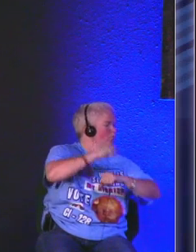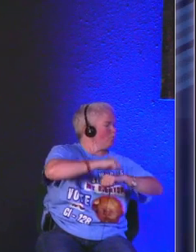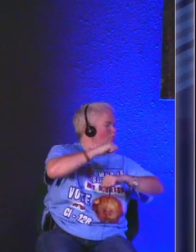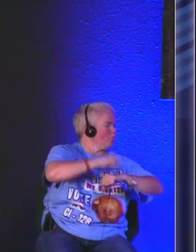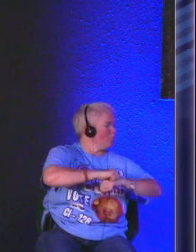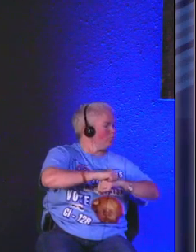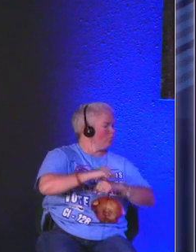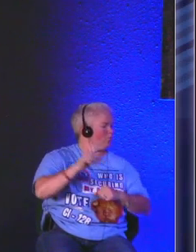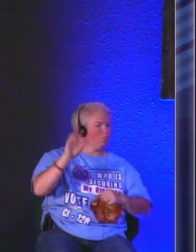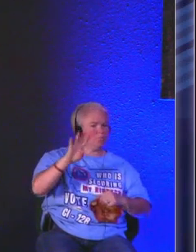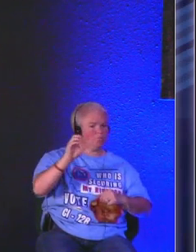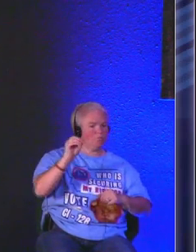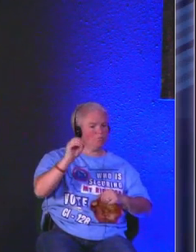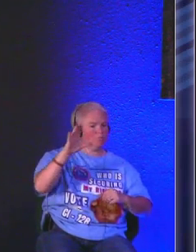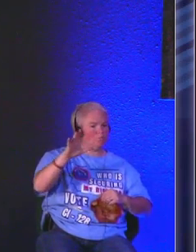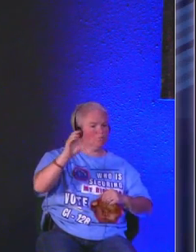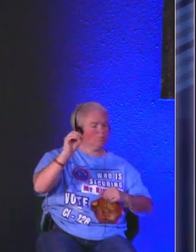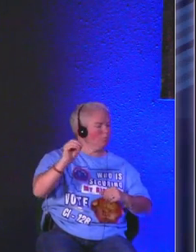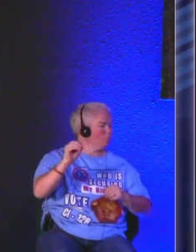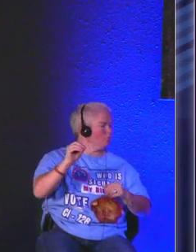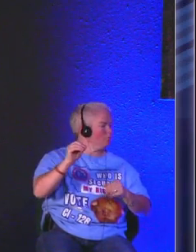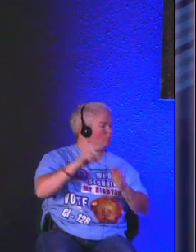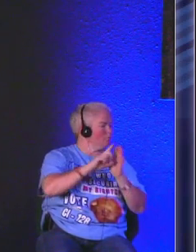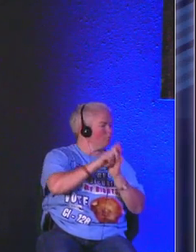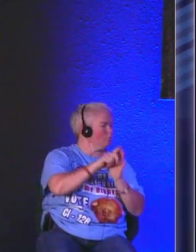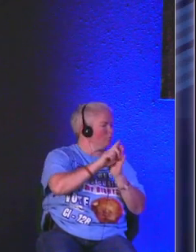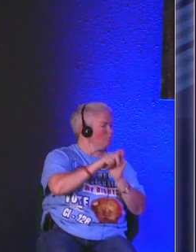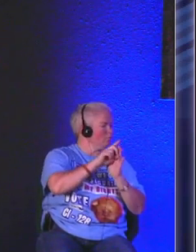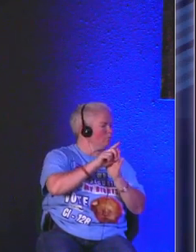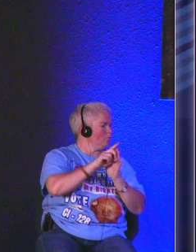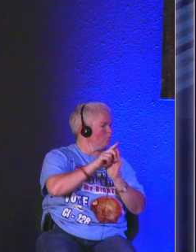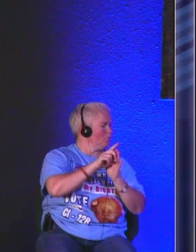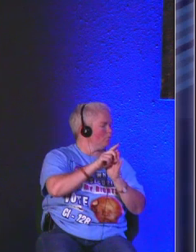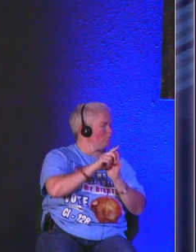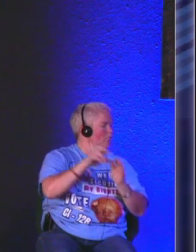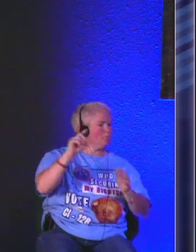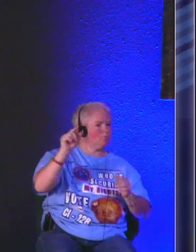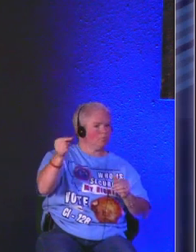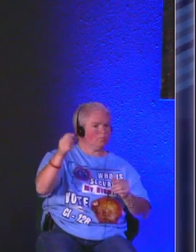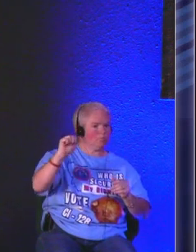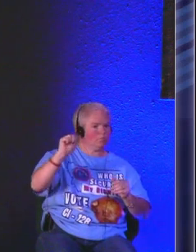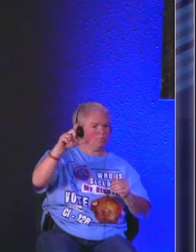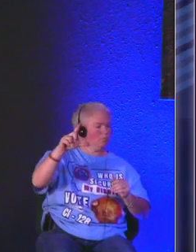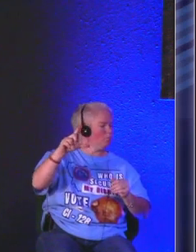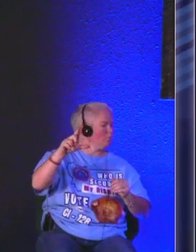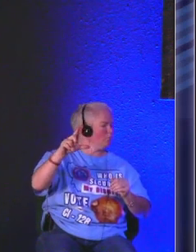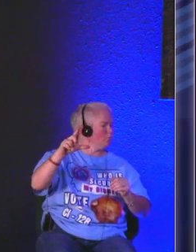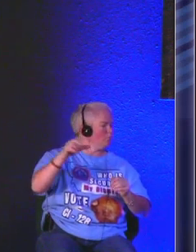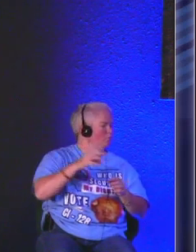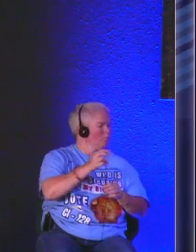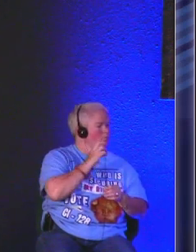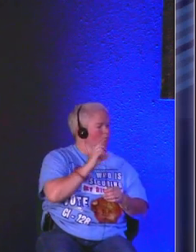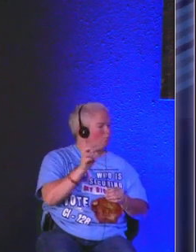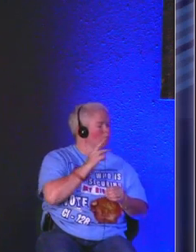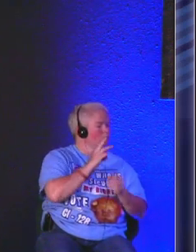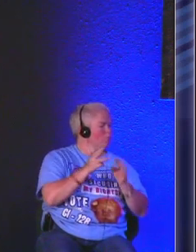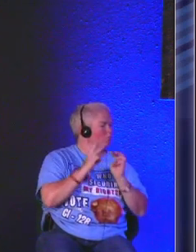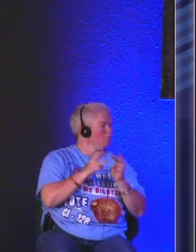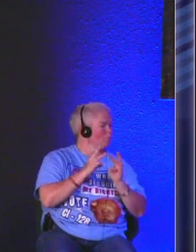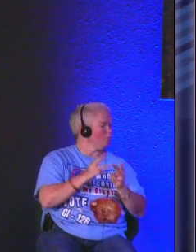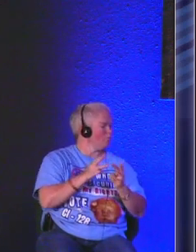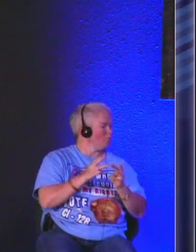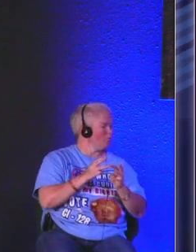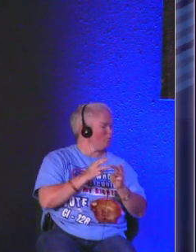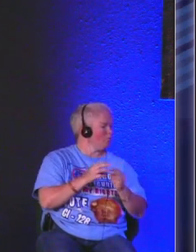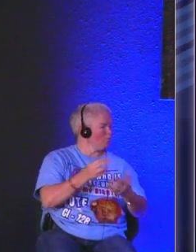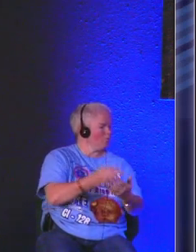where the shepherd would bring the sheep to drink nobody wants to worry that hey I'm this far back in line